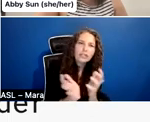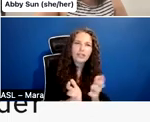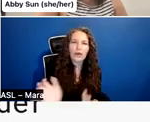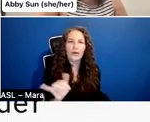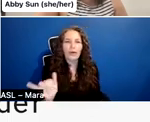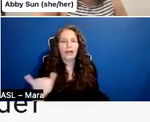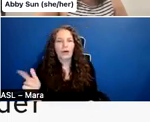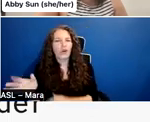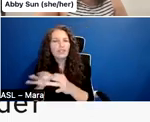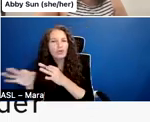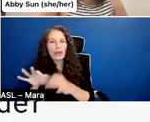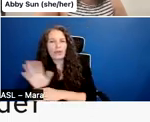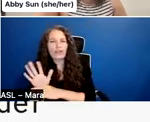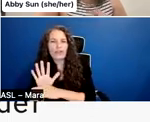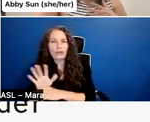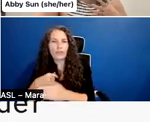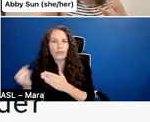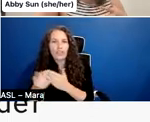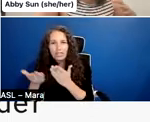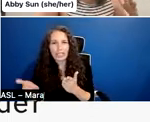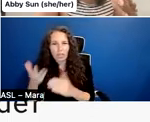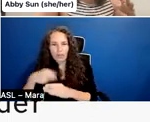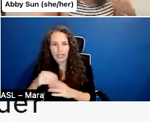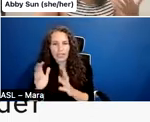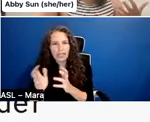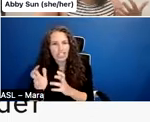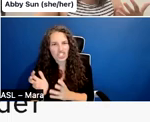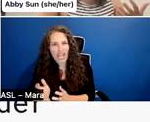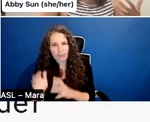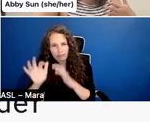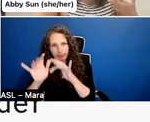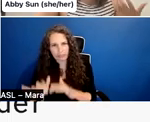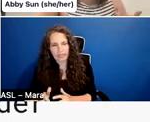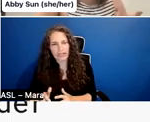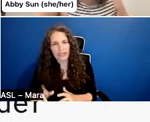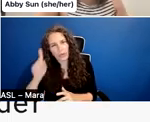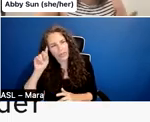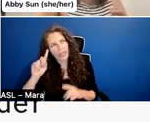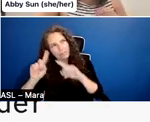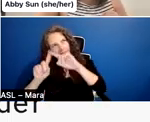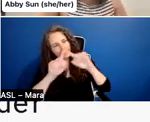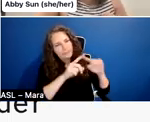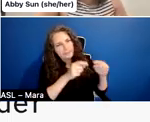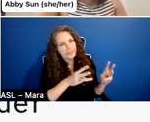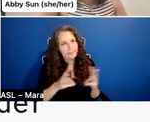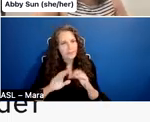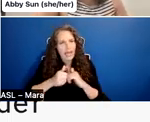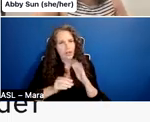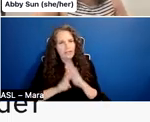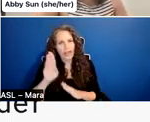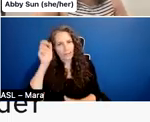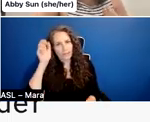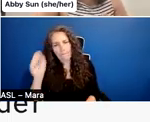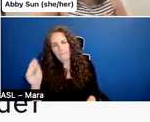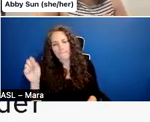here in this presentation. So when we think about how to develop a pitch, you really need to tailor your